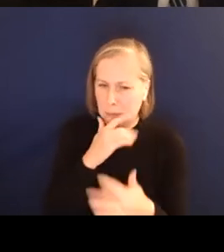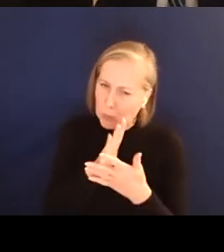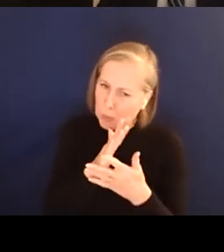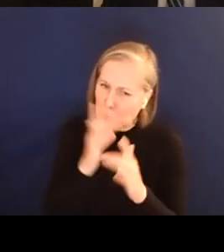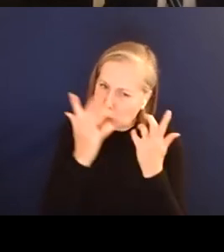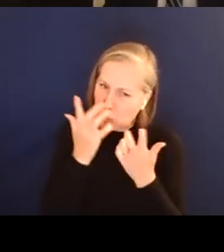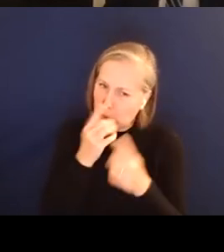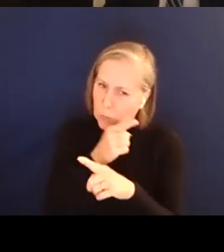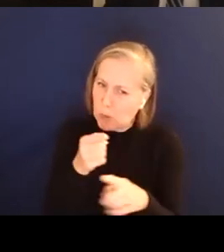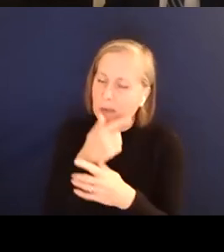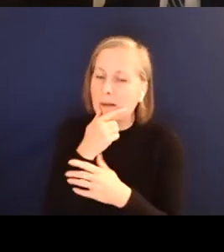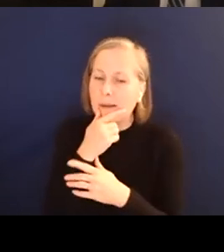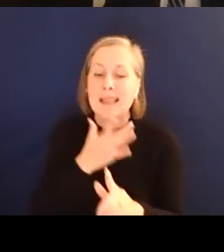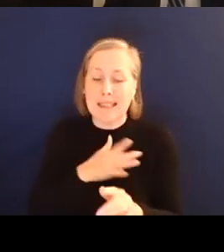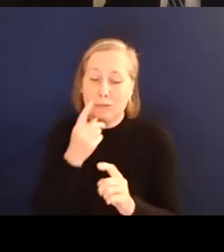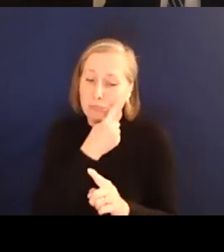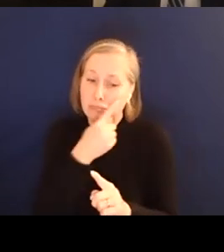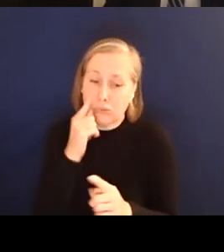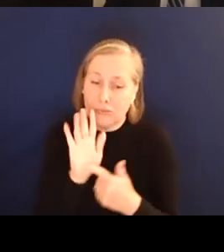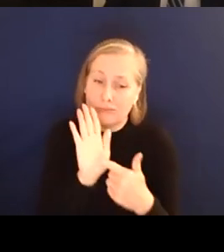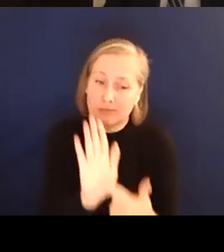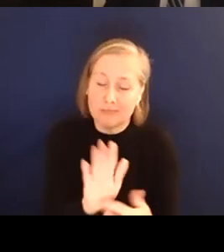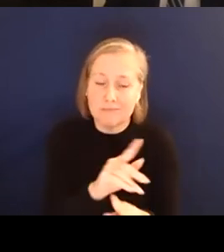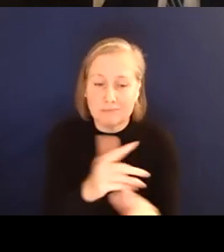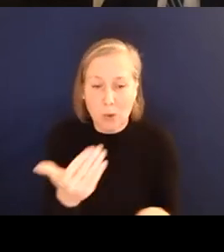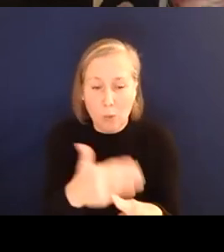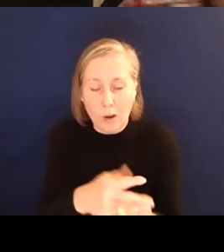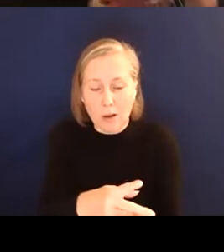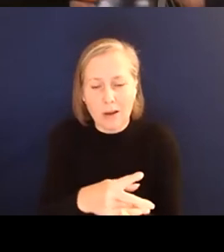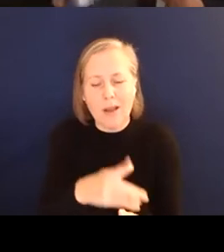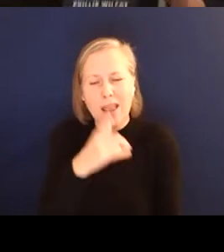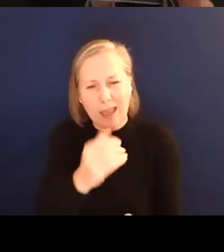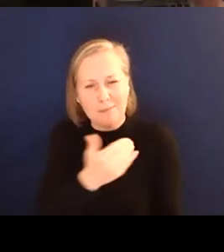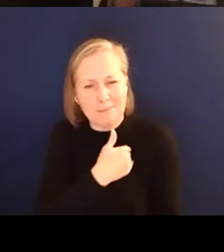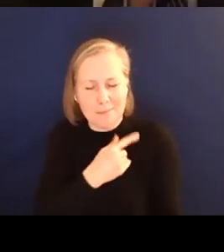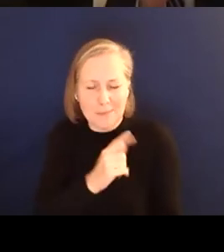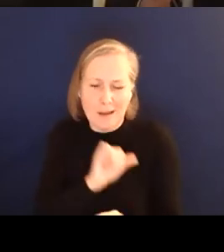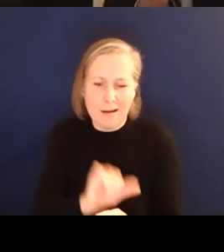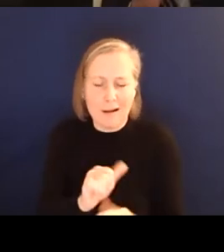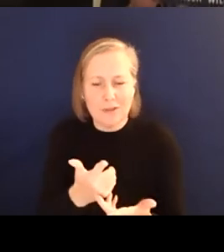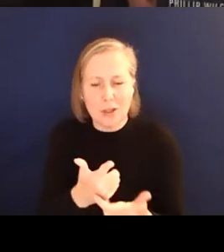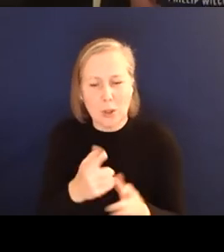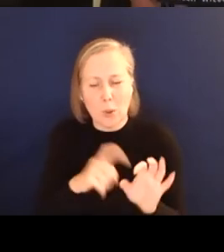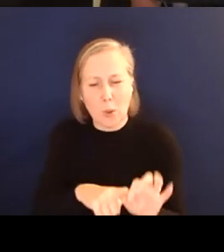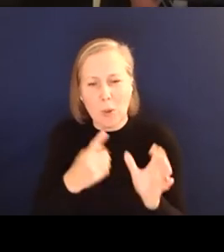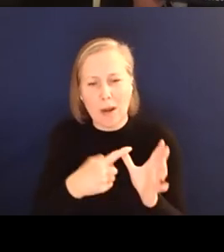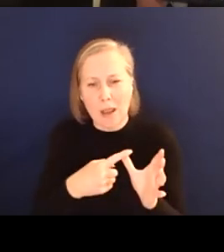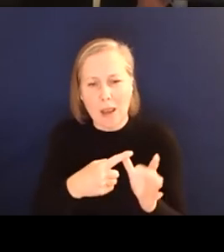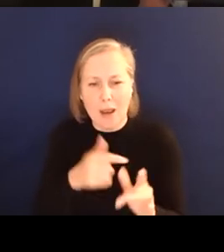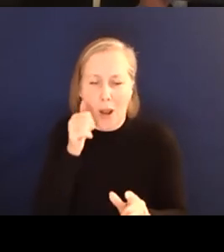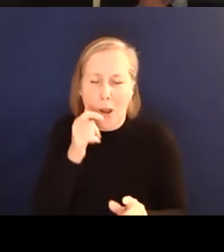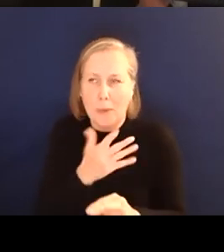maybe we can, some of these things in the Q and A or contact me afterwards, or it could been a shameless self-promotion.